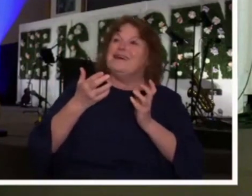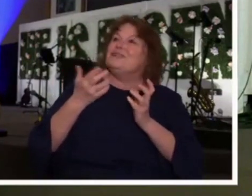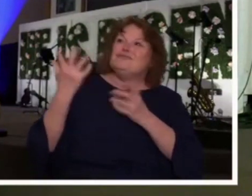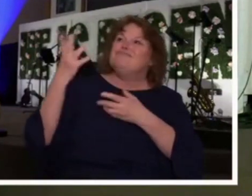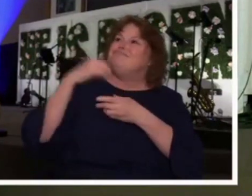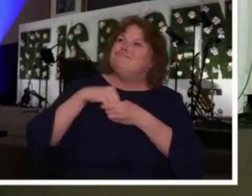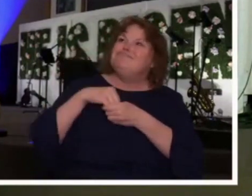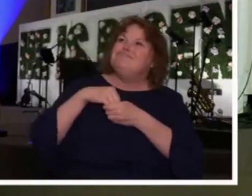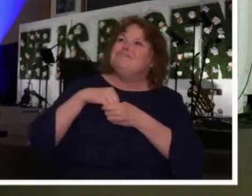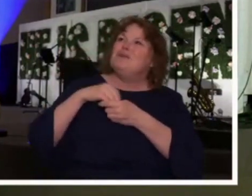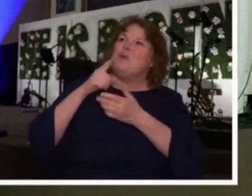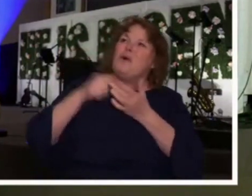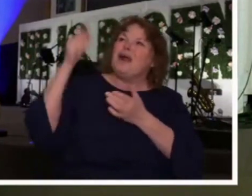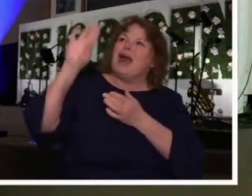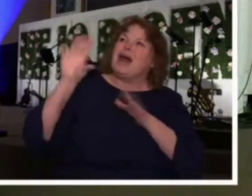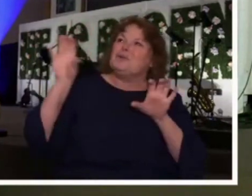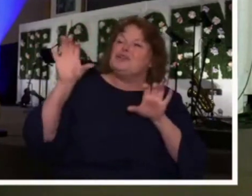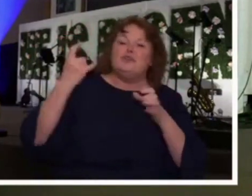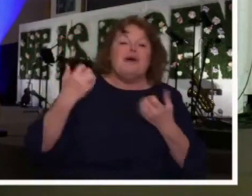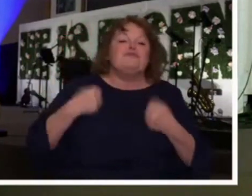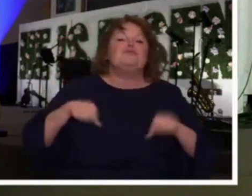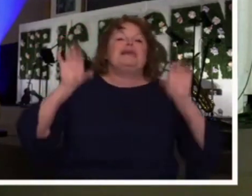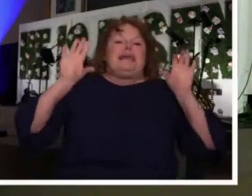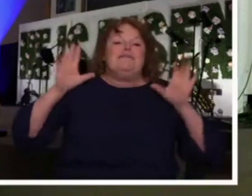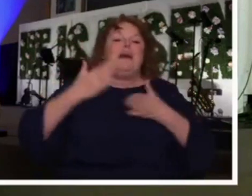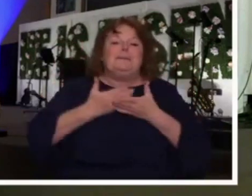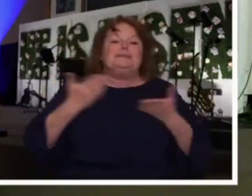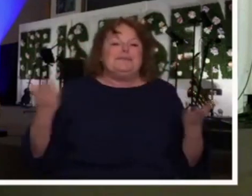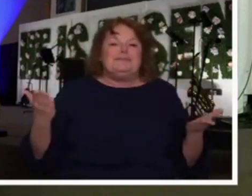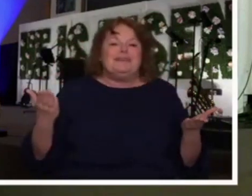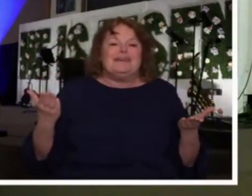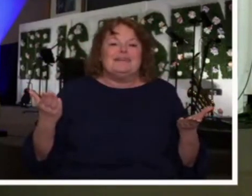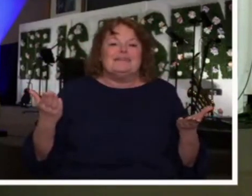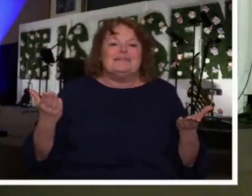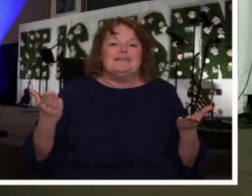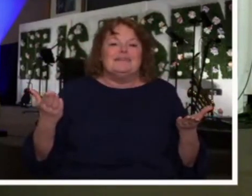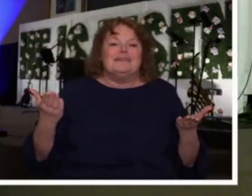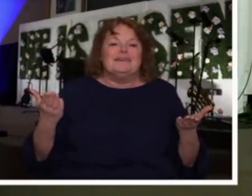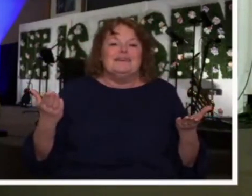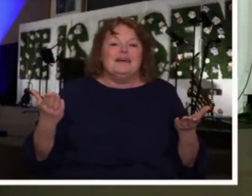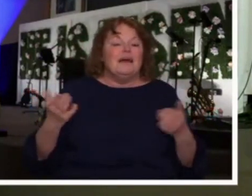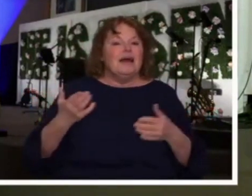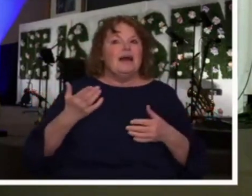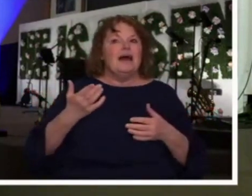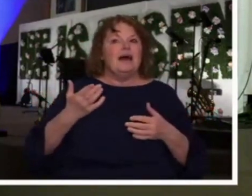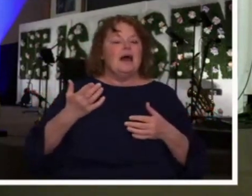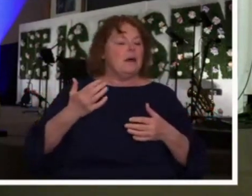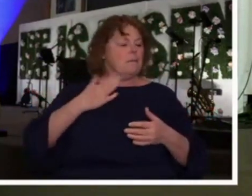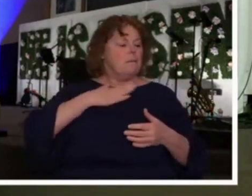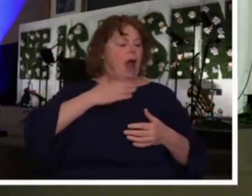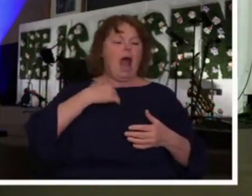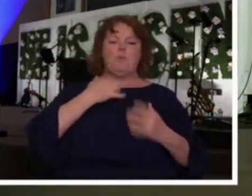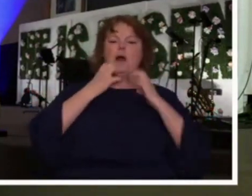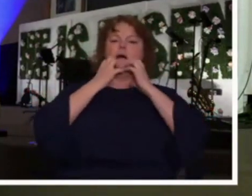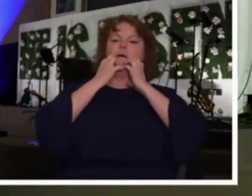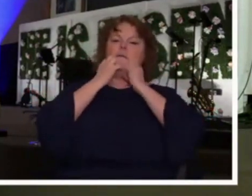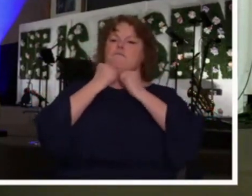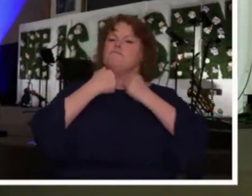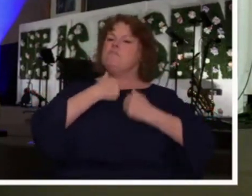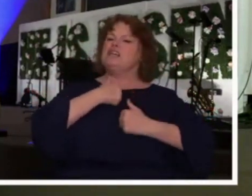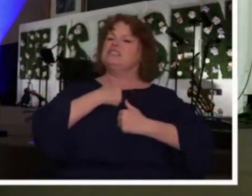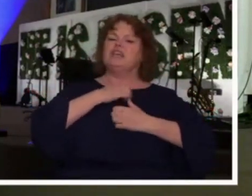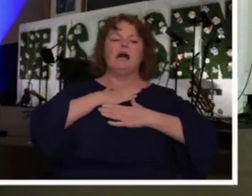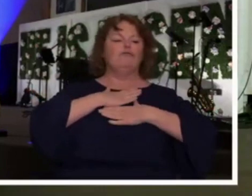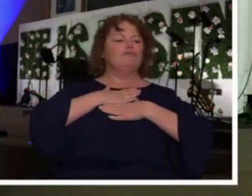into the fullness of what God has provided. You can't carry your self-preservation into a